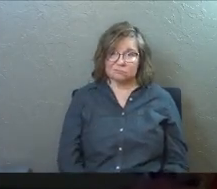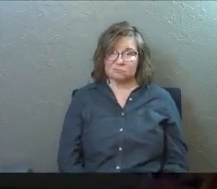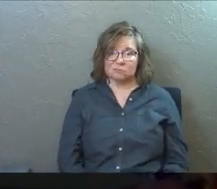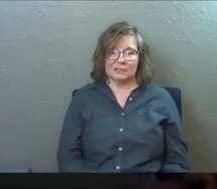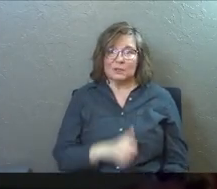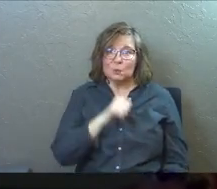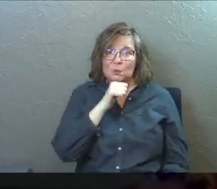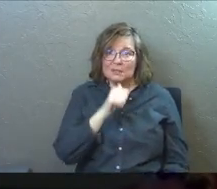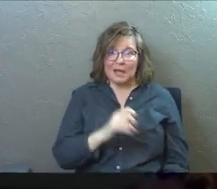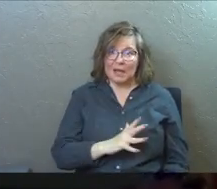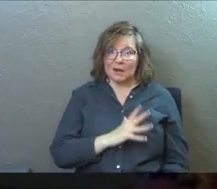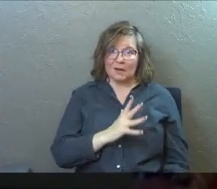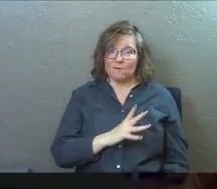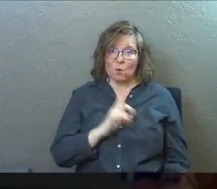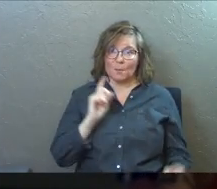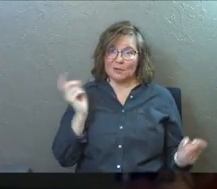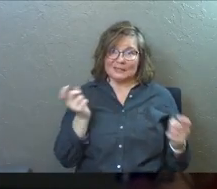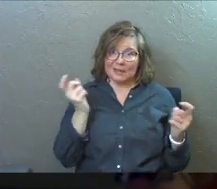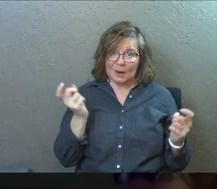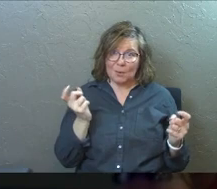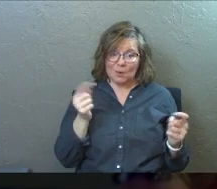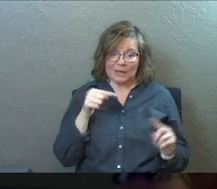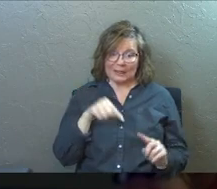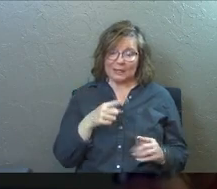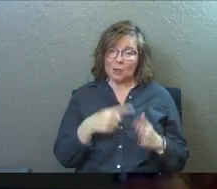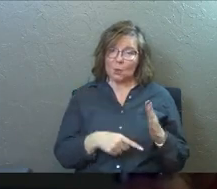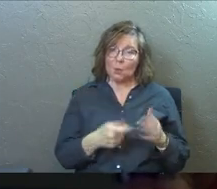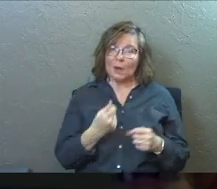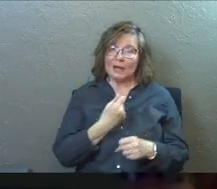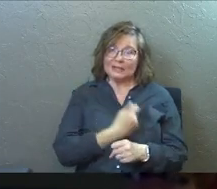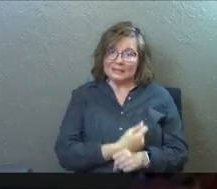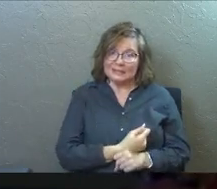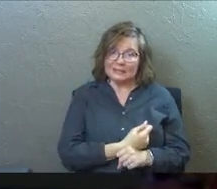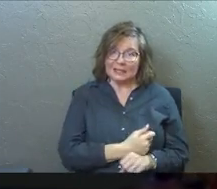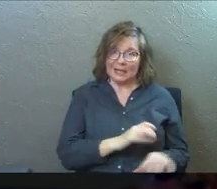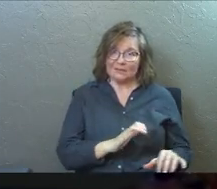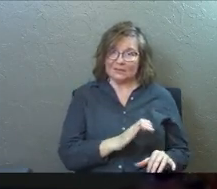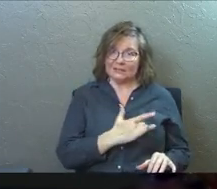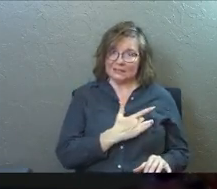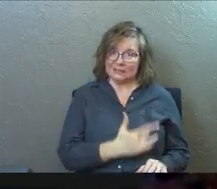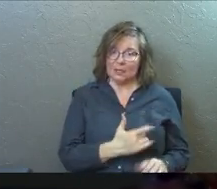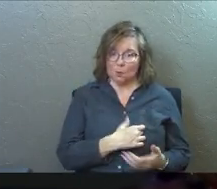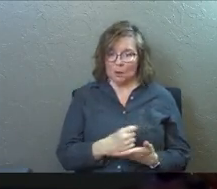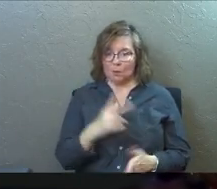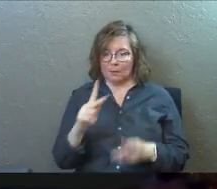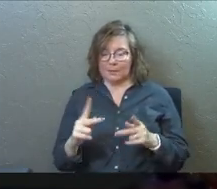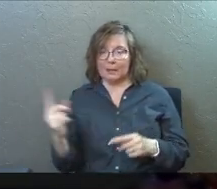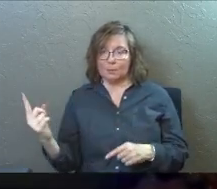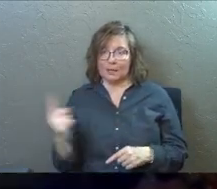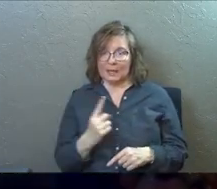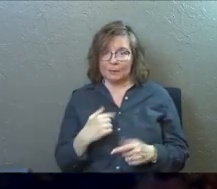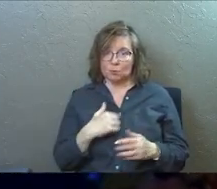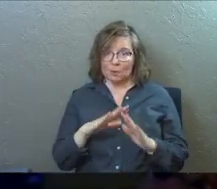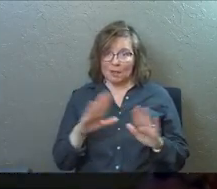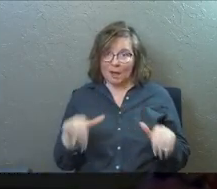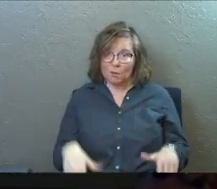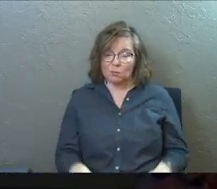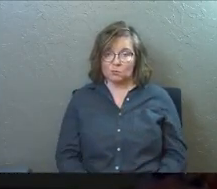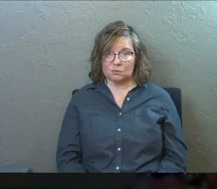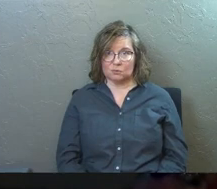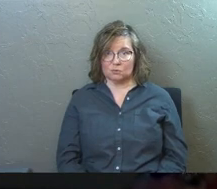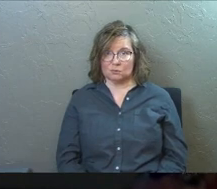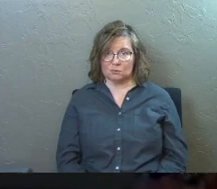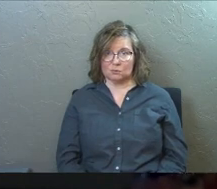It was not a formal ceremony. This is what slaves did when wealthy people came over to the house.